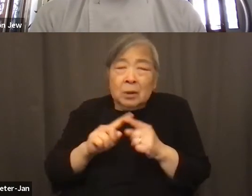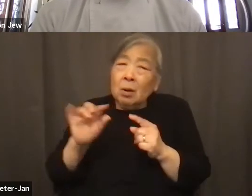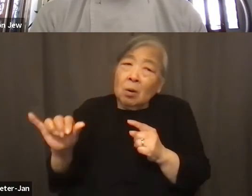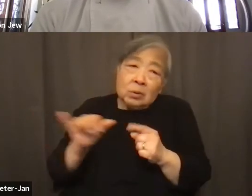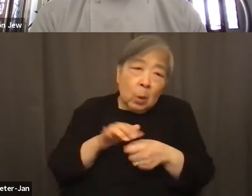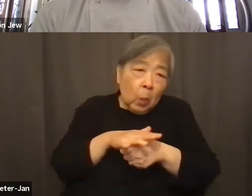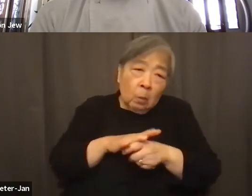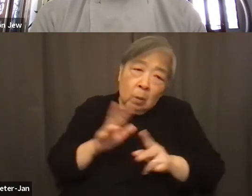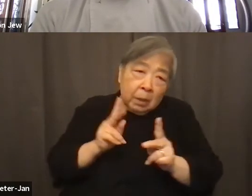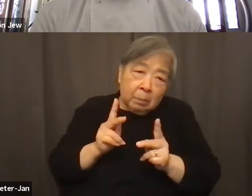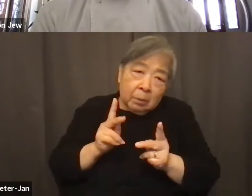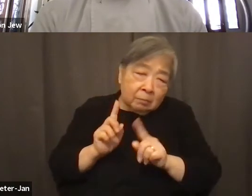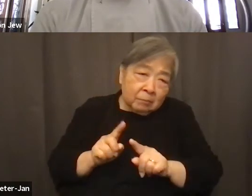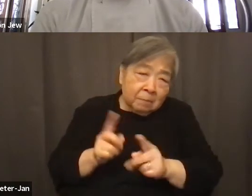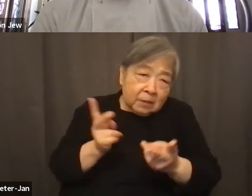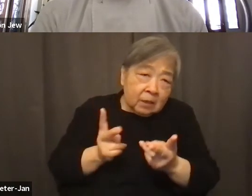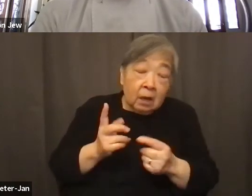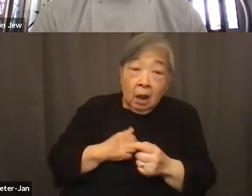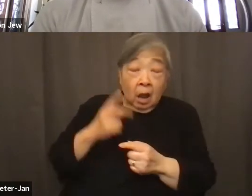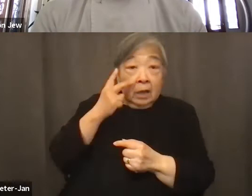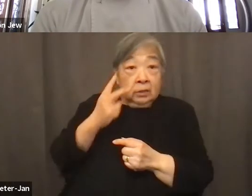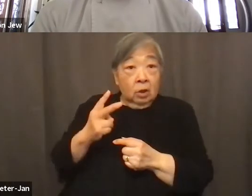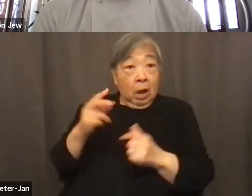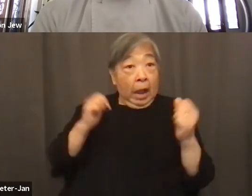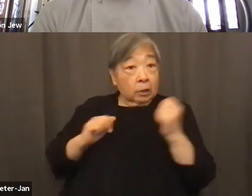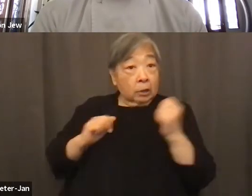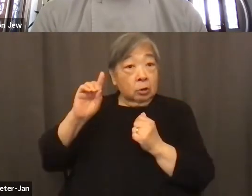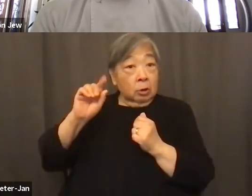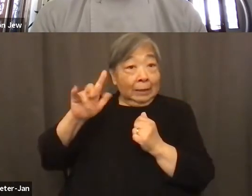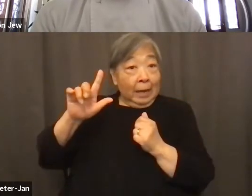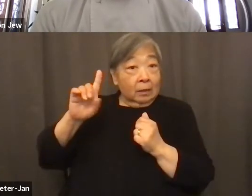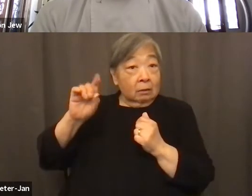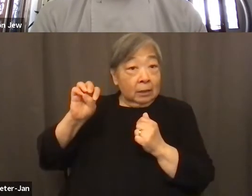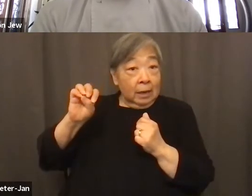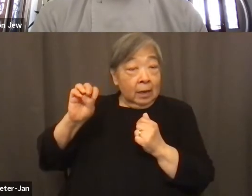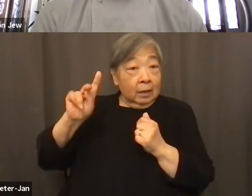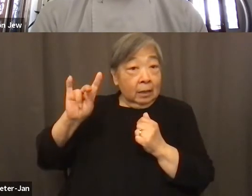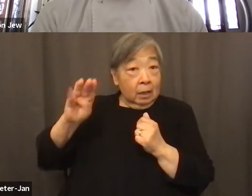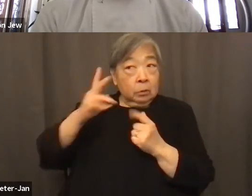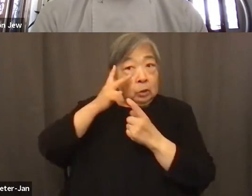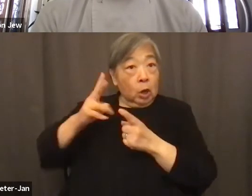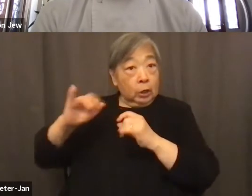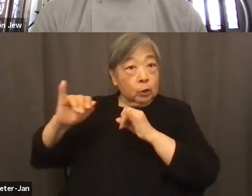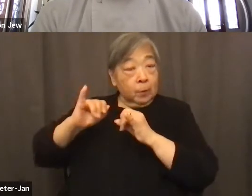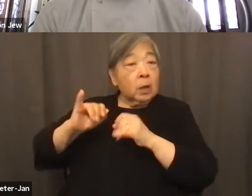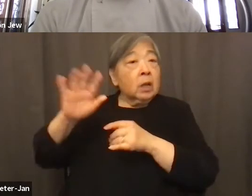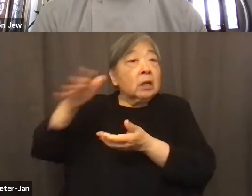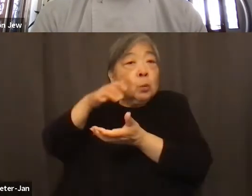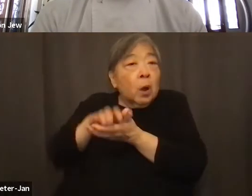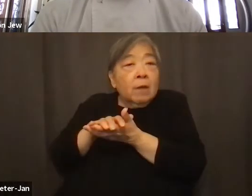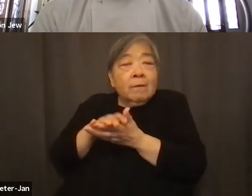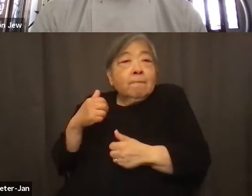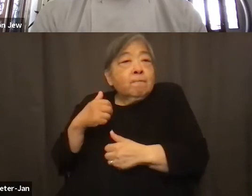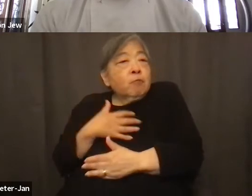And I saw the actor Daniel Dae Kim's interview yesterday on the network news. His wife is afraid to go daytime